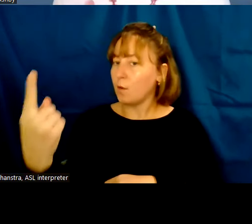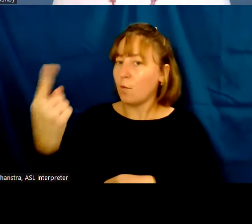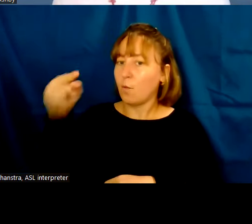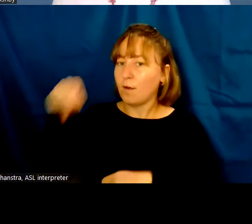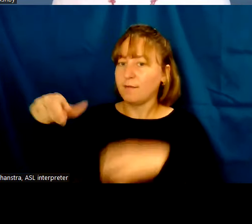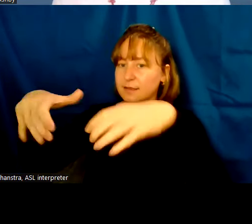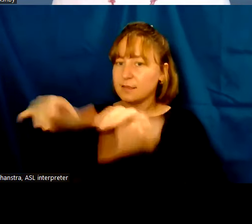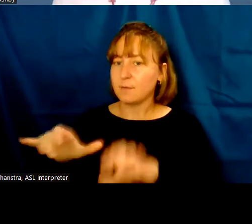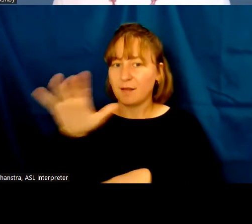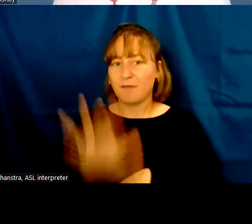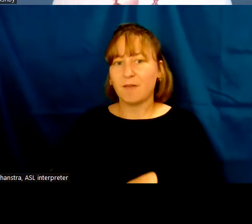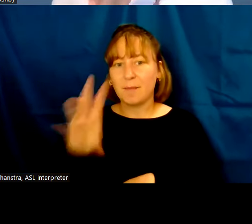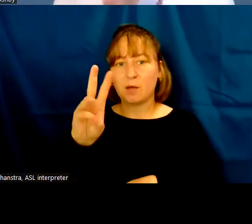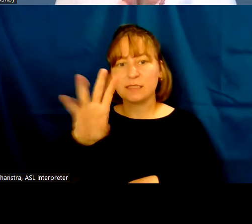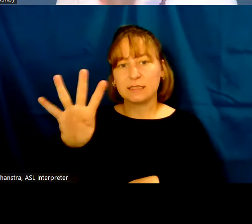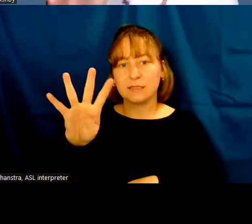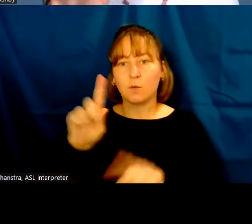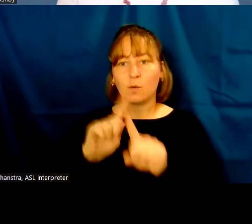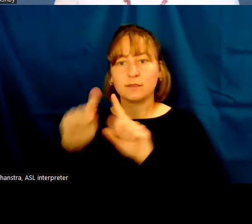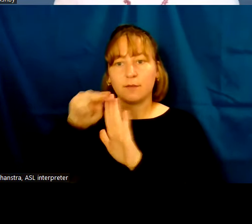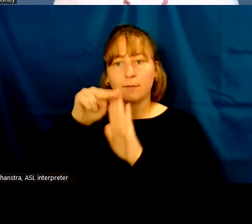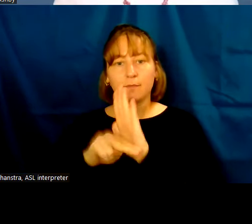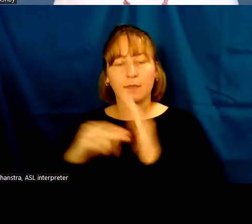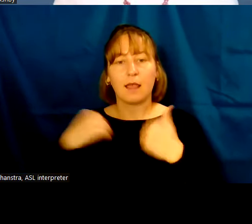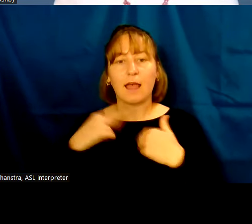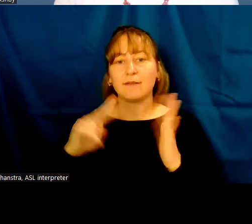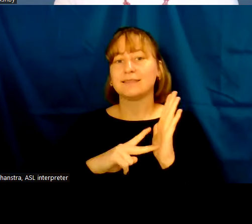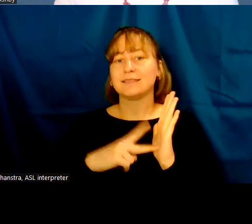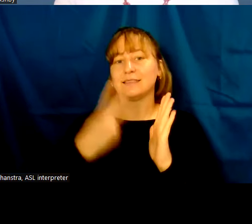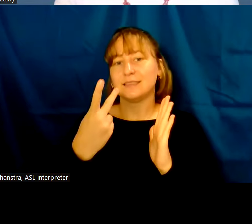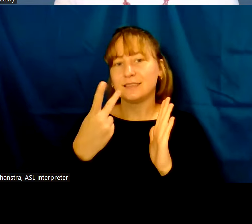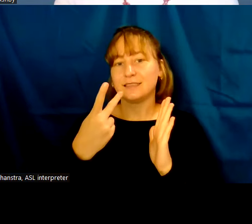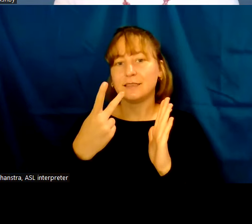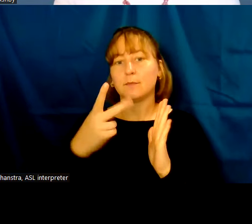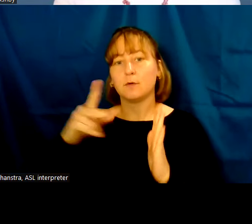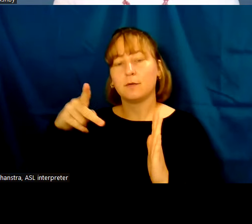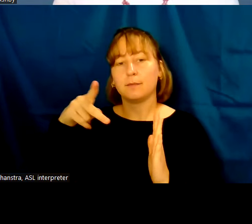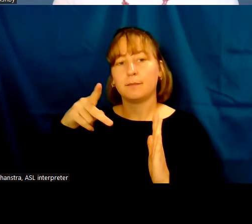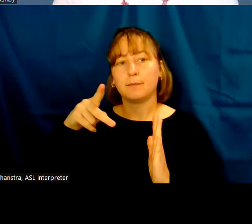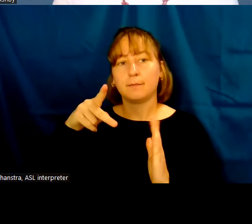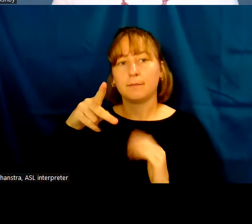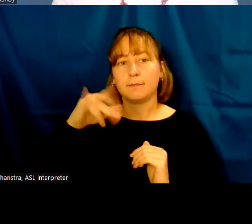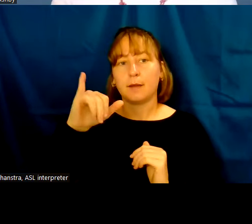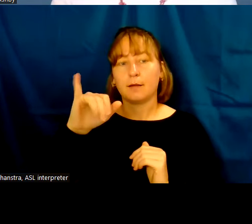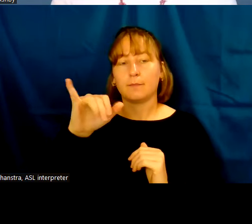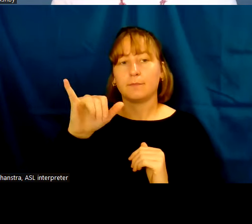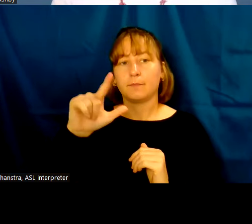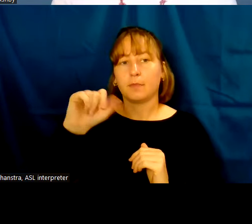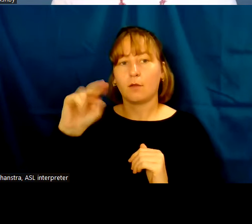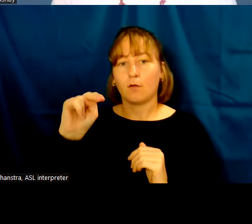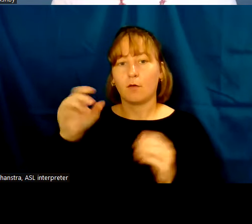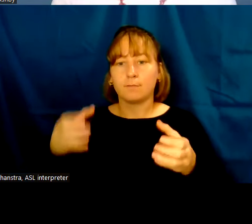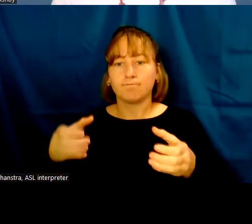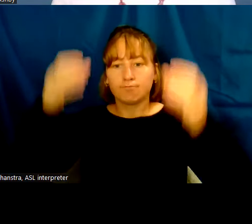about 64 burials that has a double pylon on the front of it. So this is referred to as a